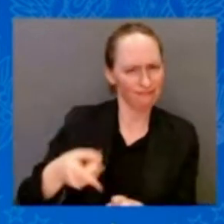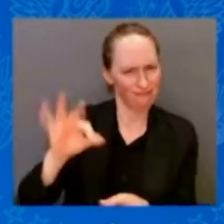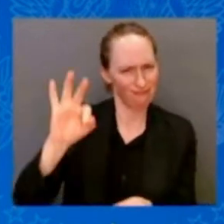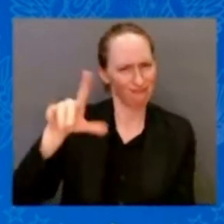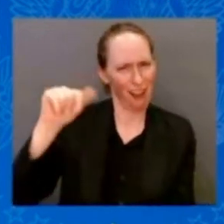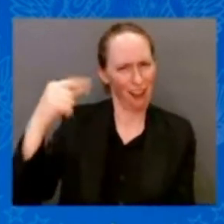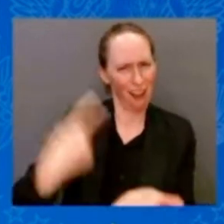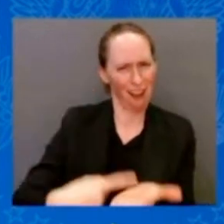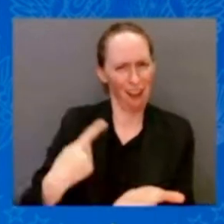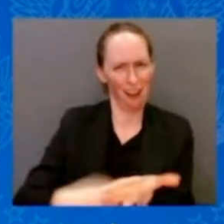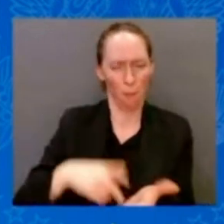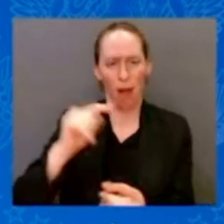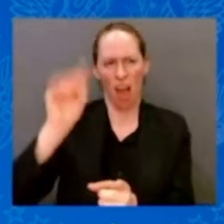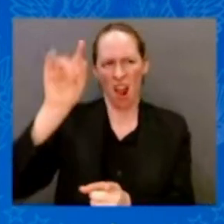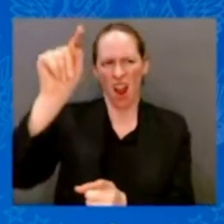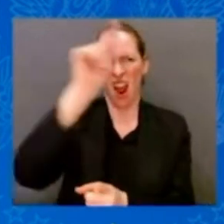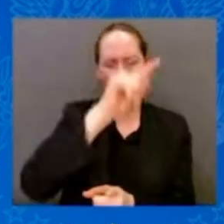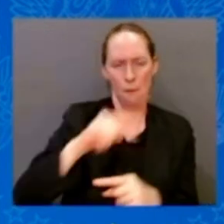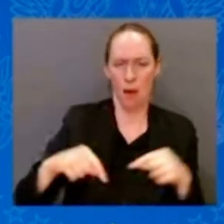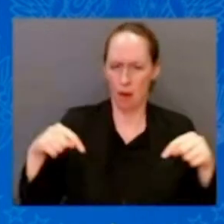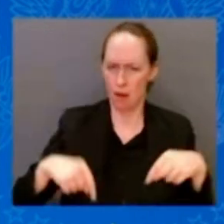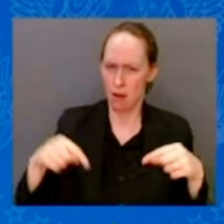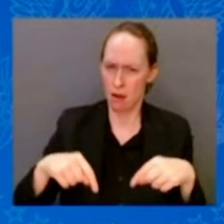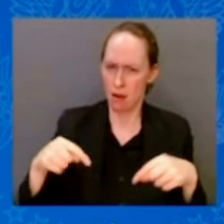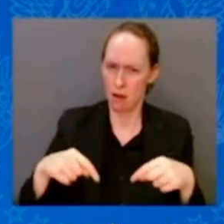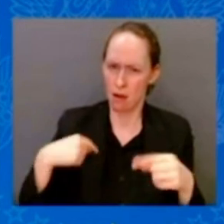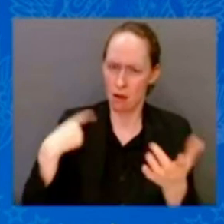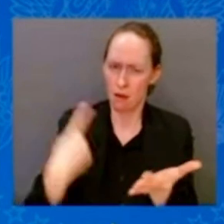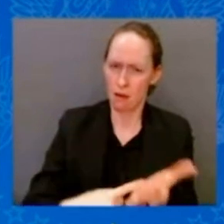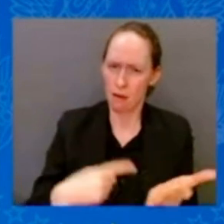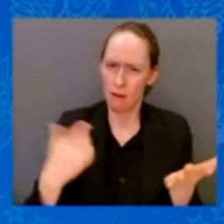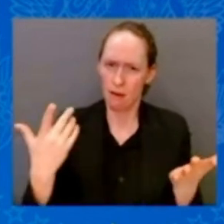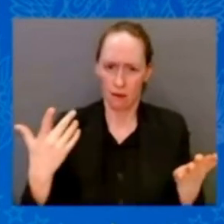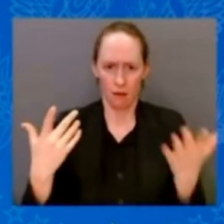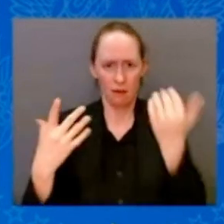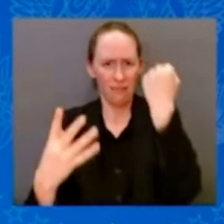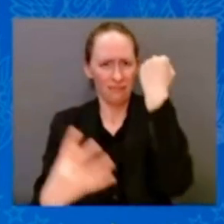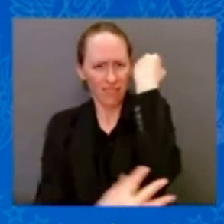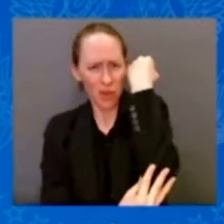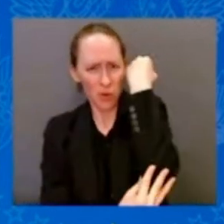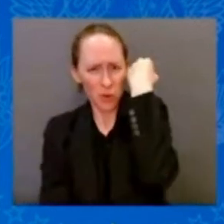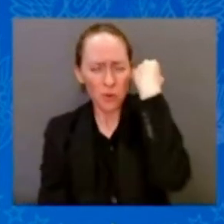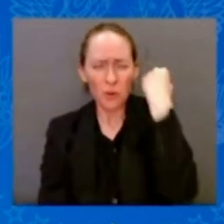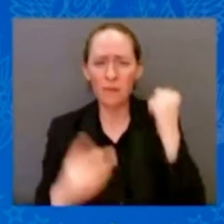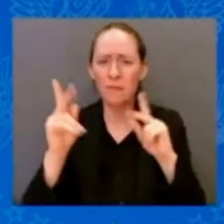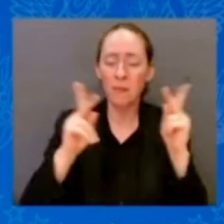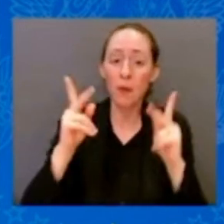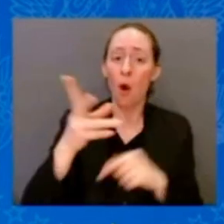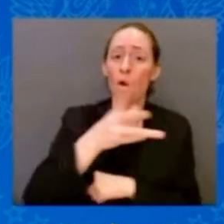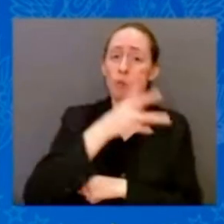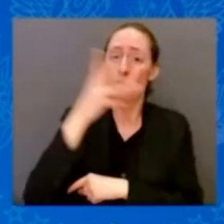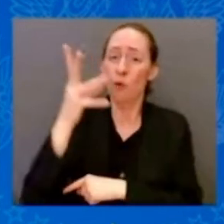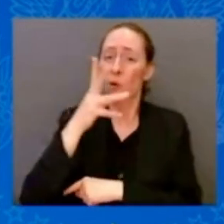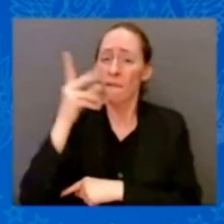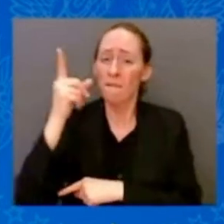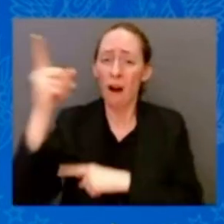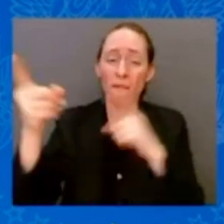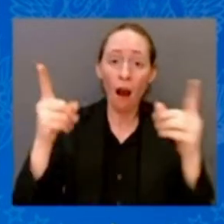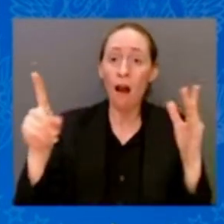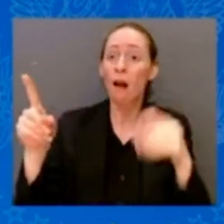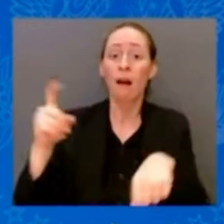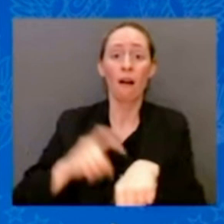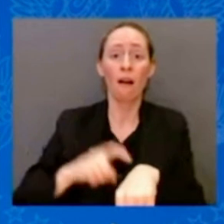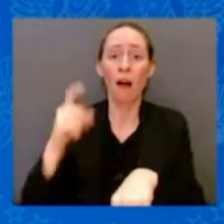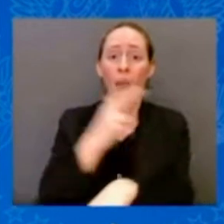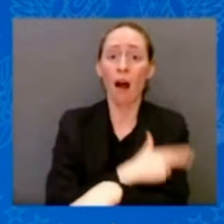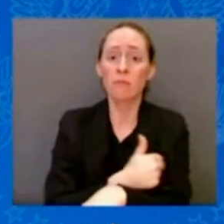come in and they're poor and they're rural folks, they — the hospital can't charge them. There's nobody to charge. There's no money. They take care of if